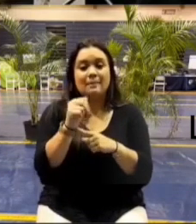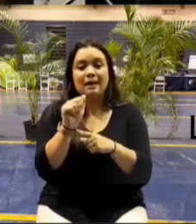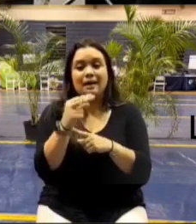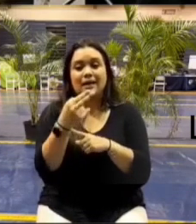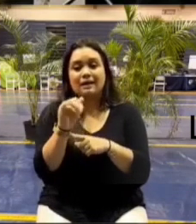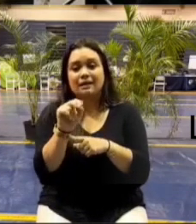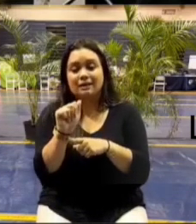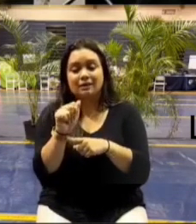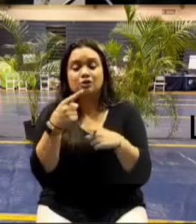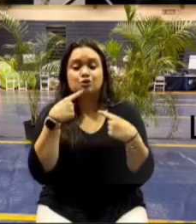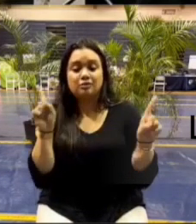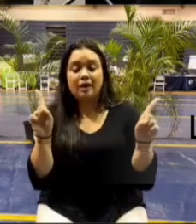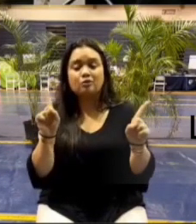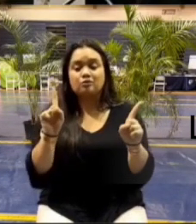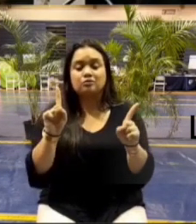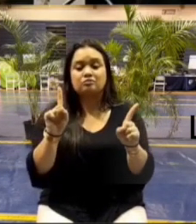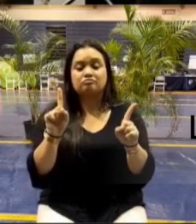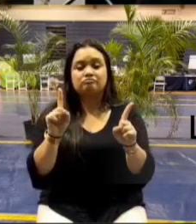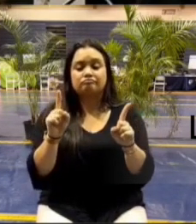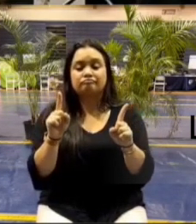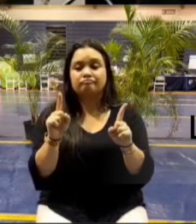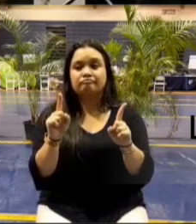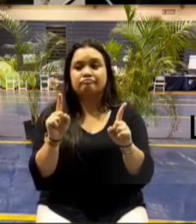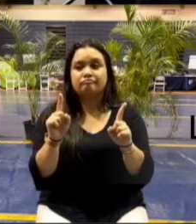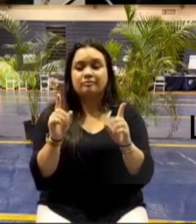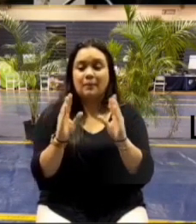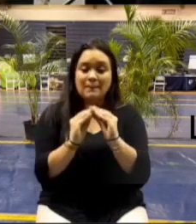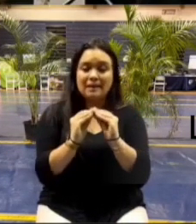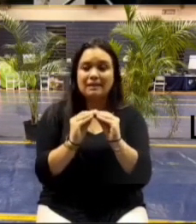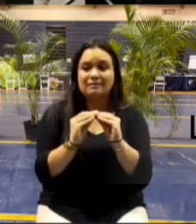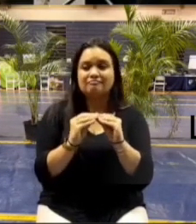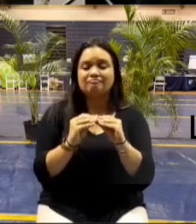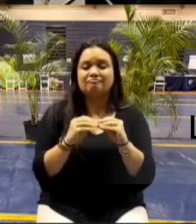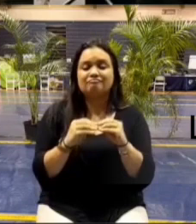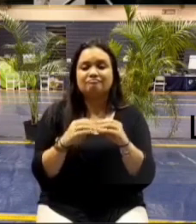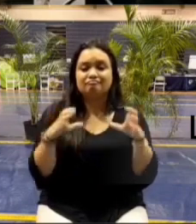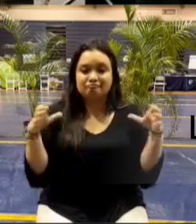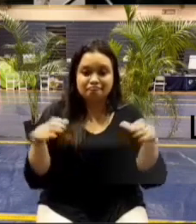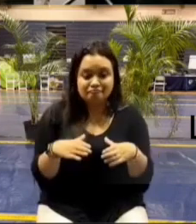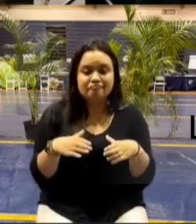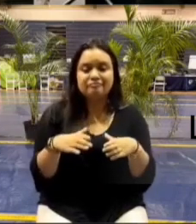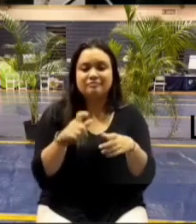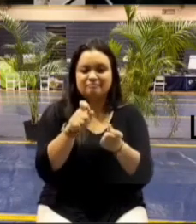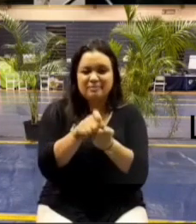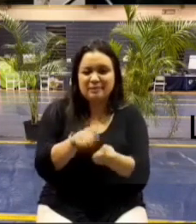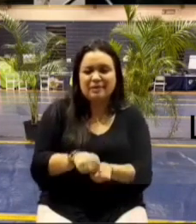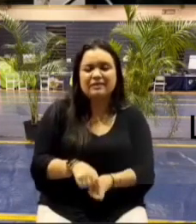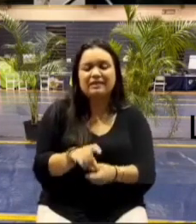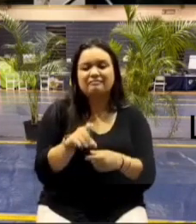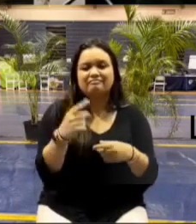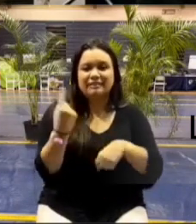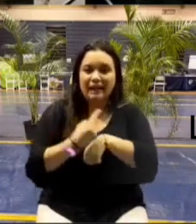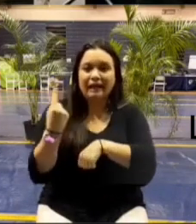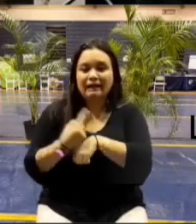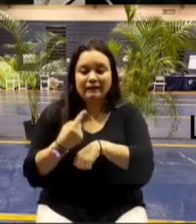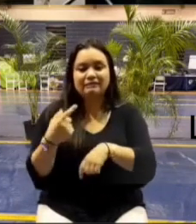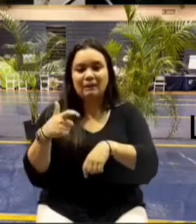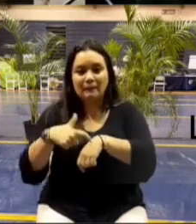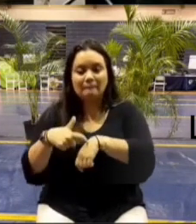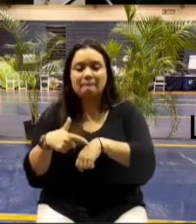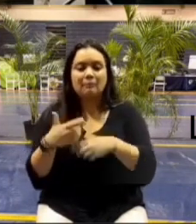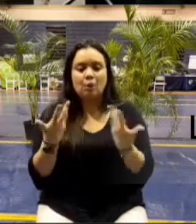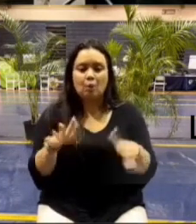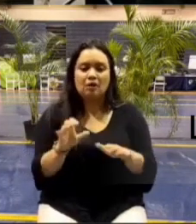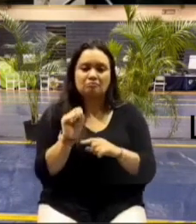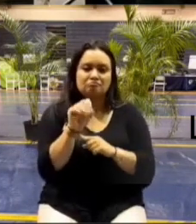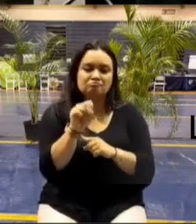the community meetings that are coming up at the very start of the meeting and she mentioned the specific dates i've already forgotten the dates but